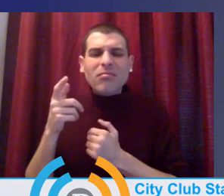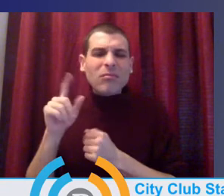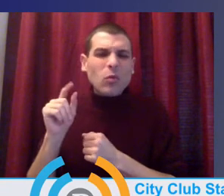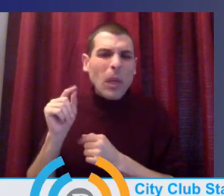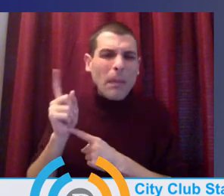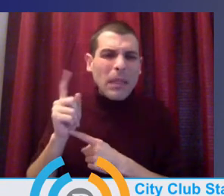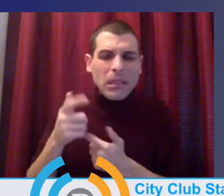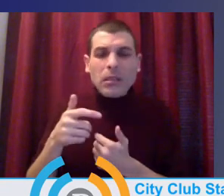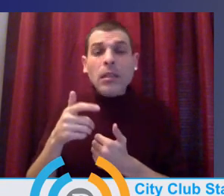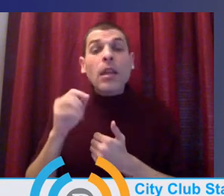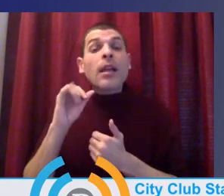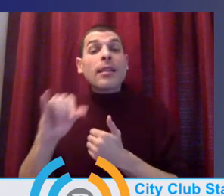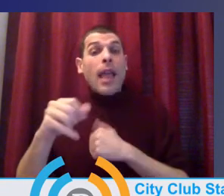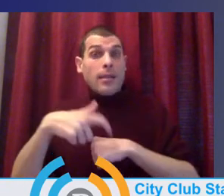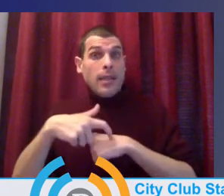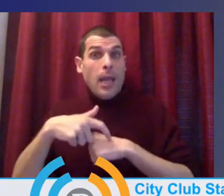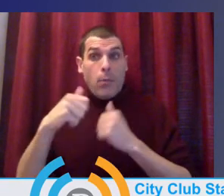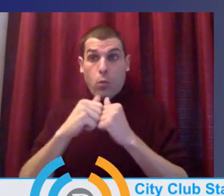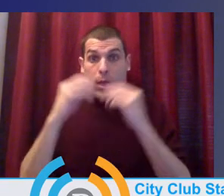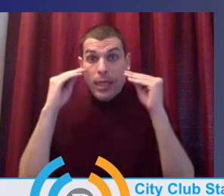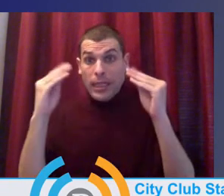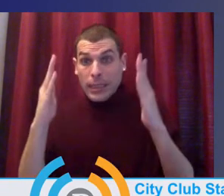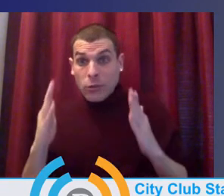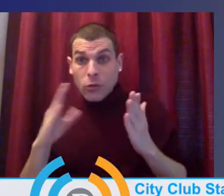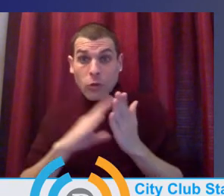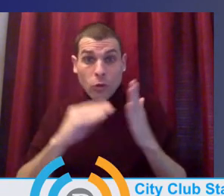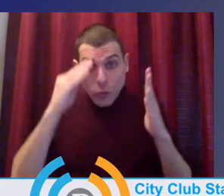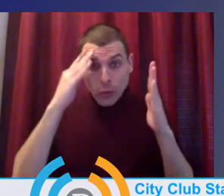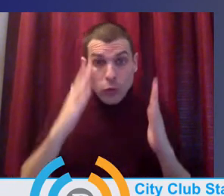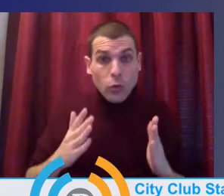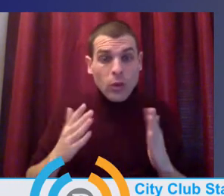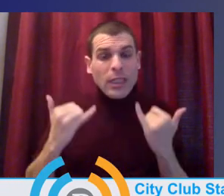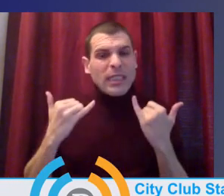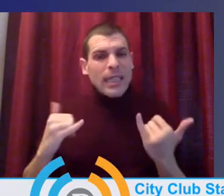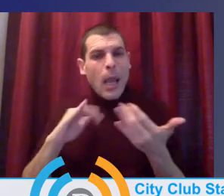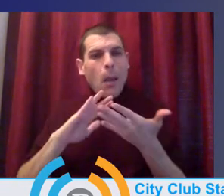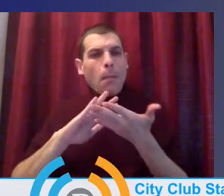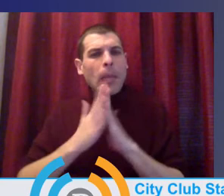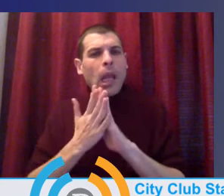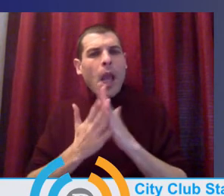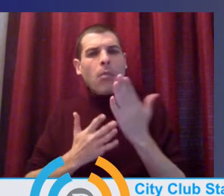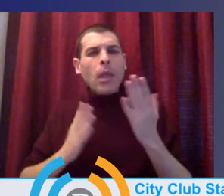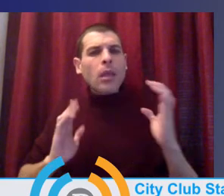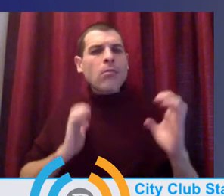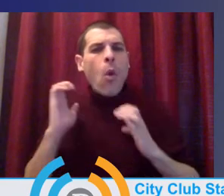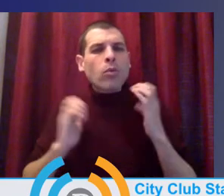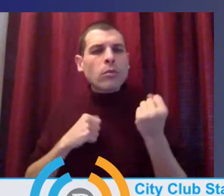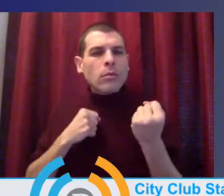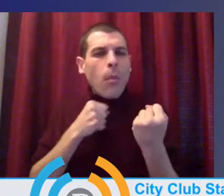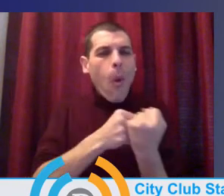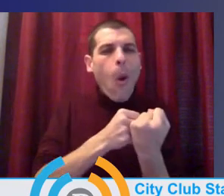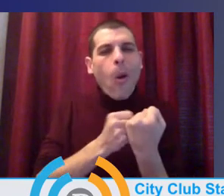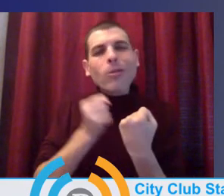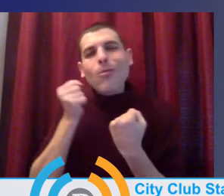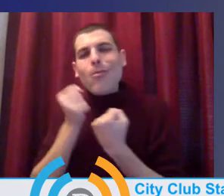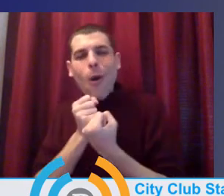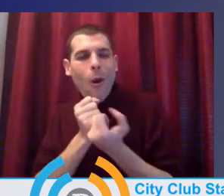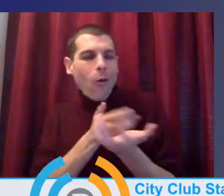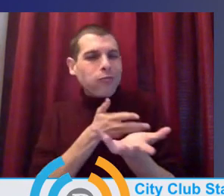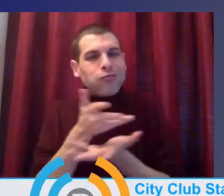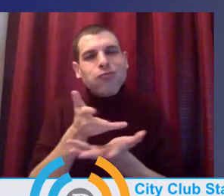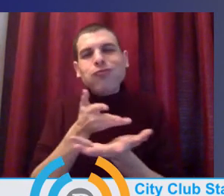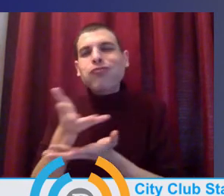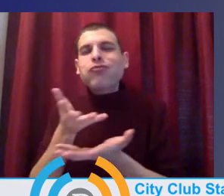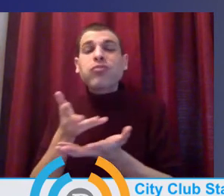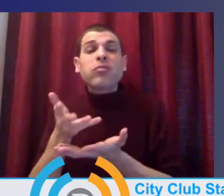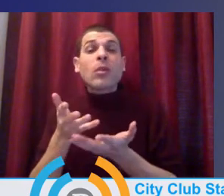has, has really, really put a large emotional support net around our students and our staff. It's allowed them to engage in ways they